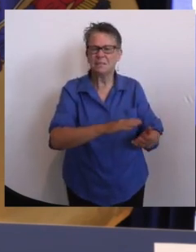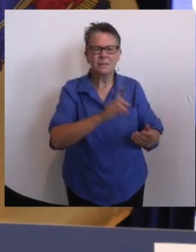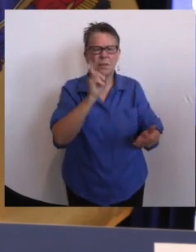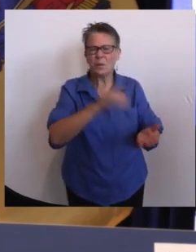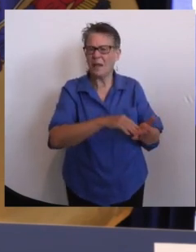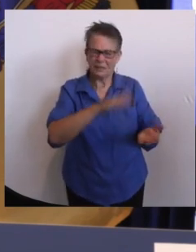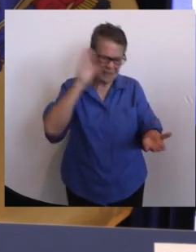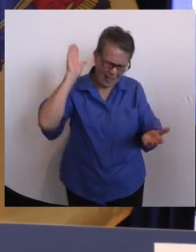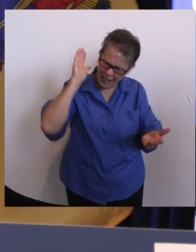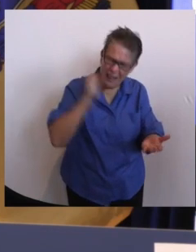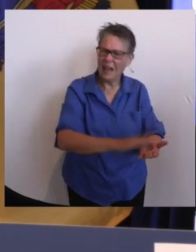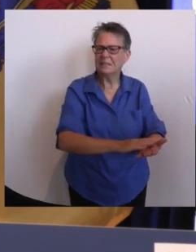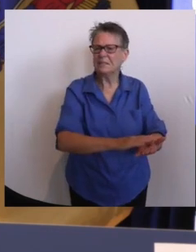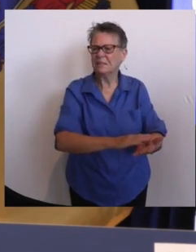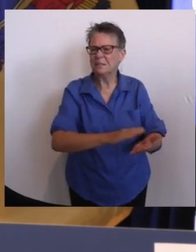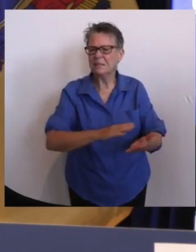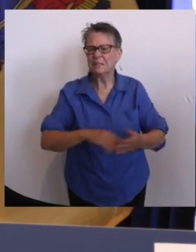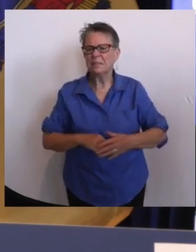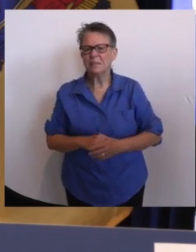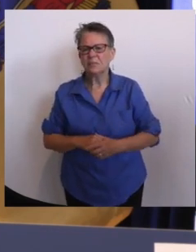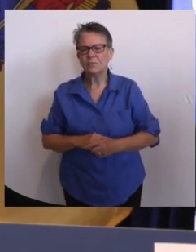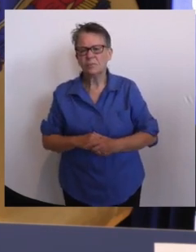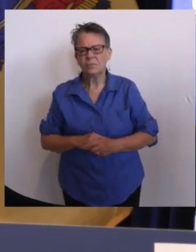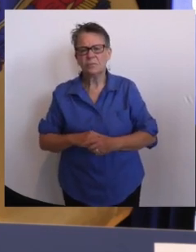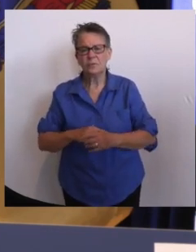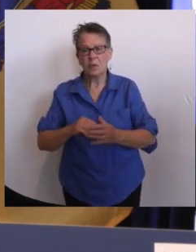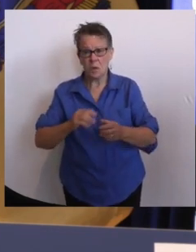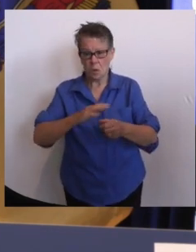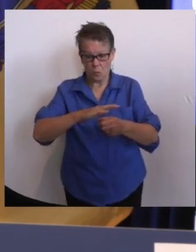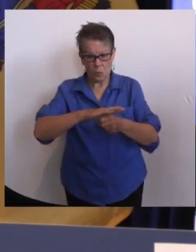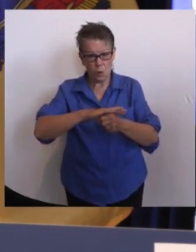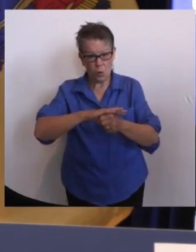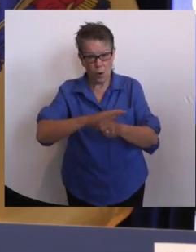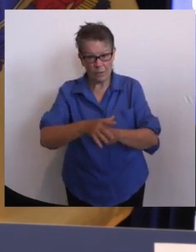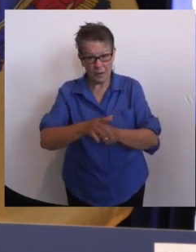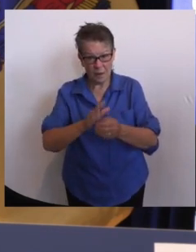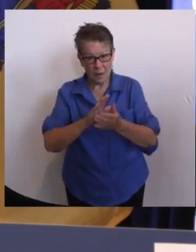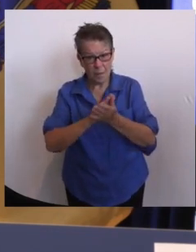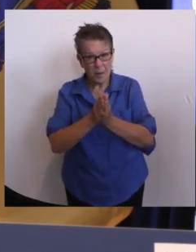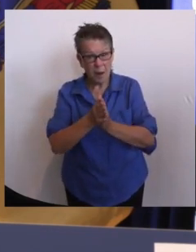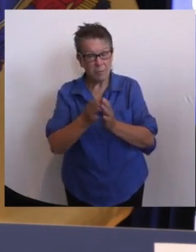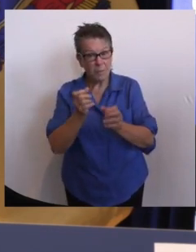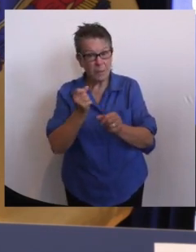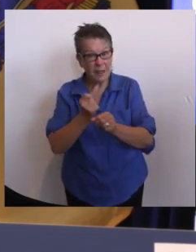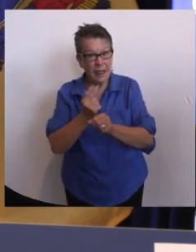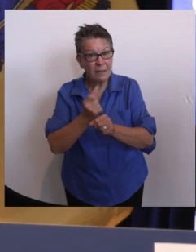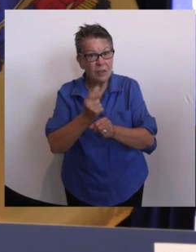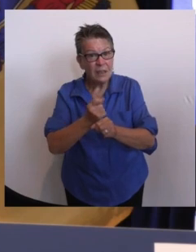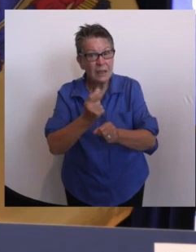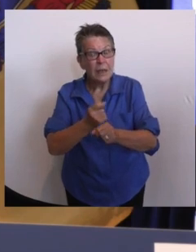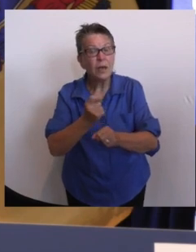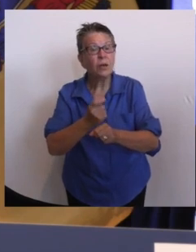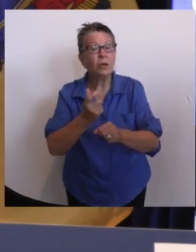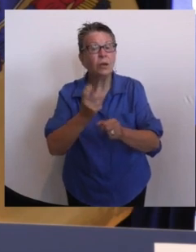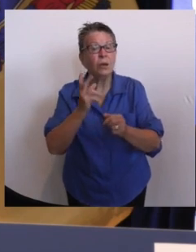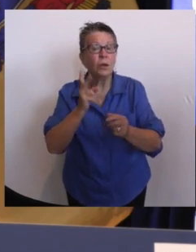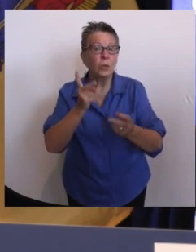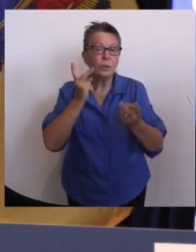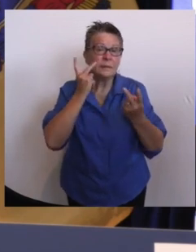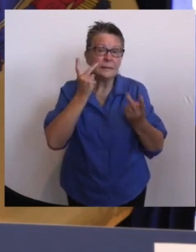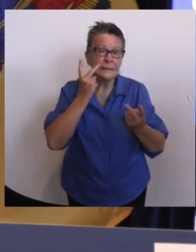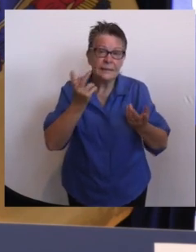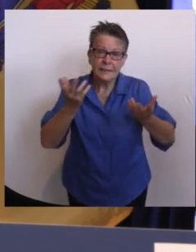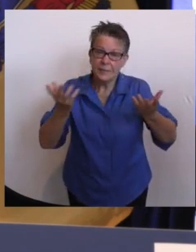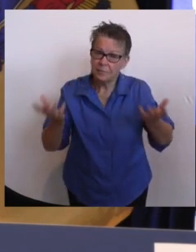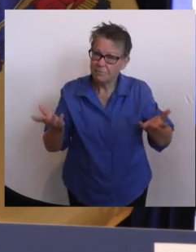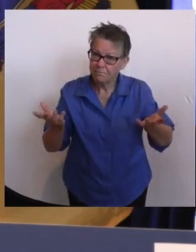and we'll be handling it more like other infectious diseases? I can't give you an exact answer to that. I would say that that certainly a